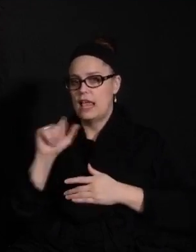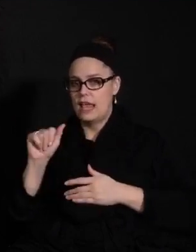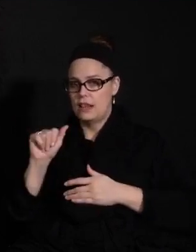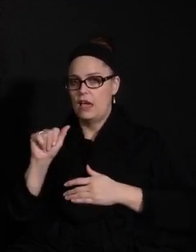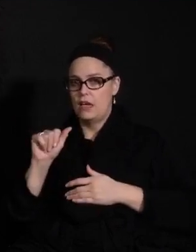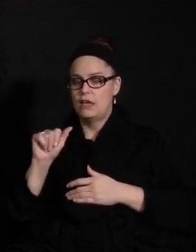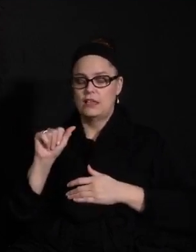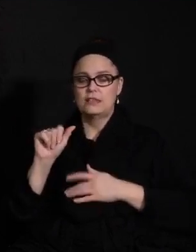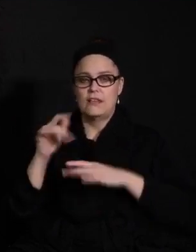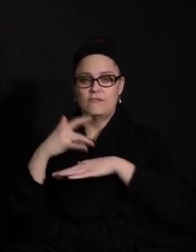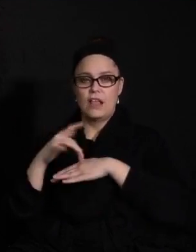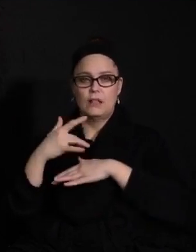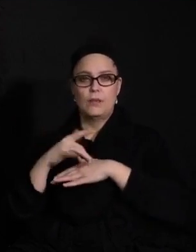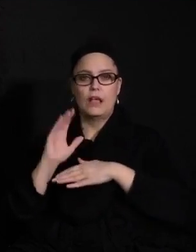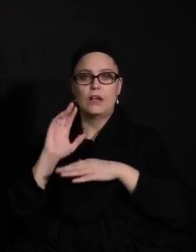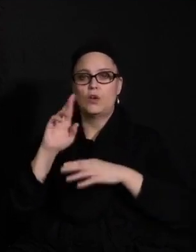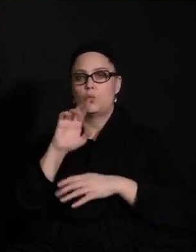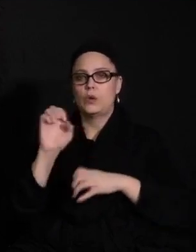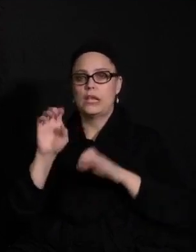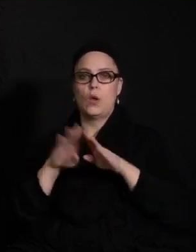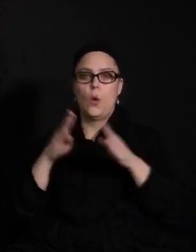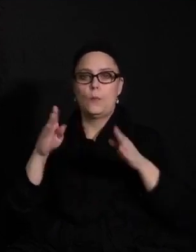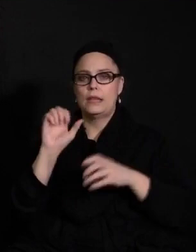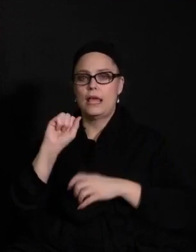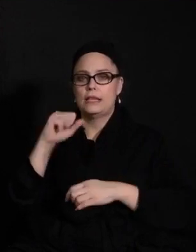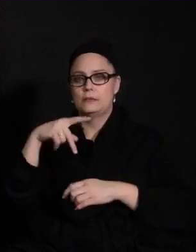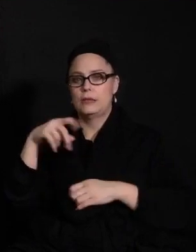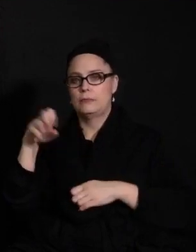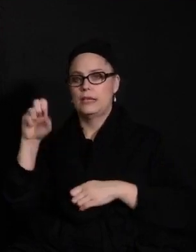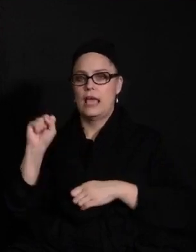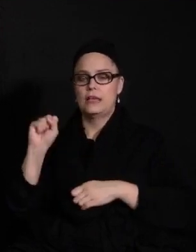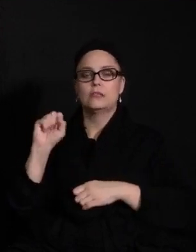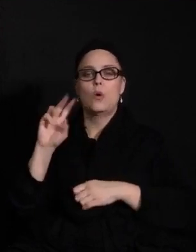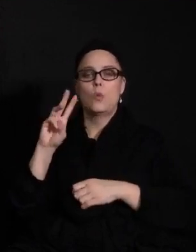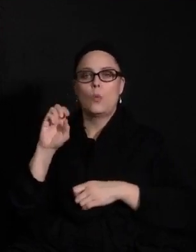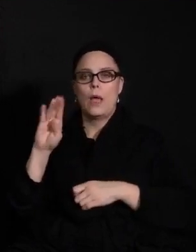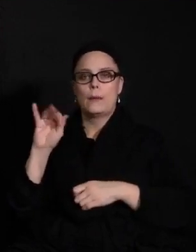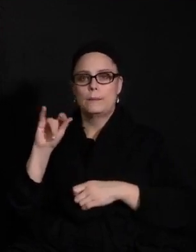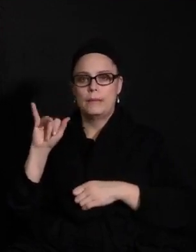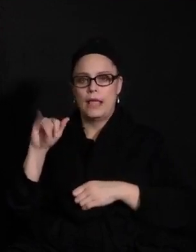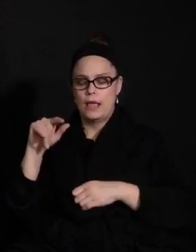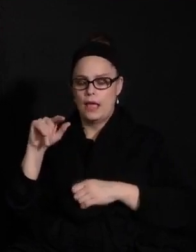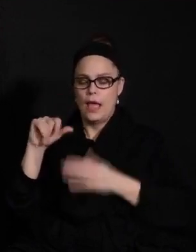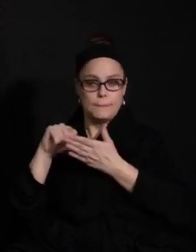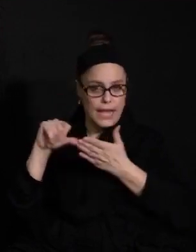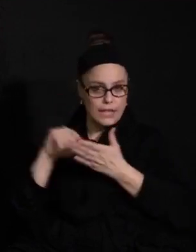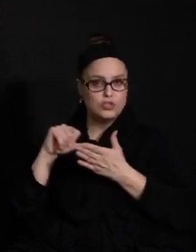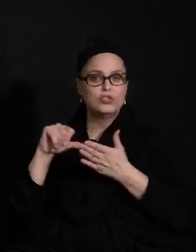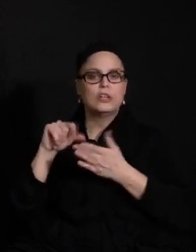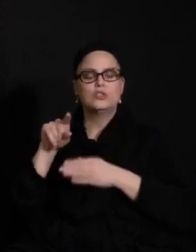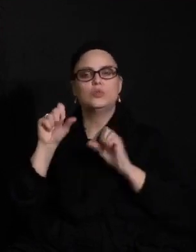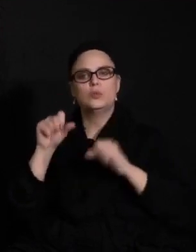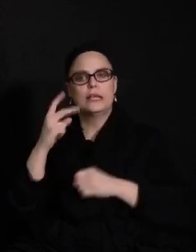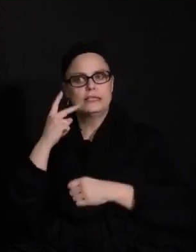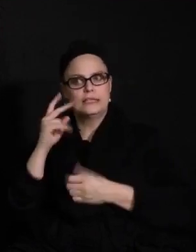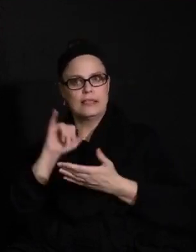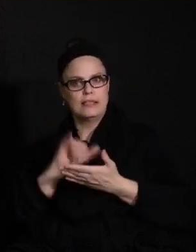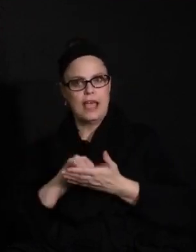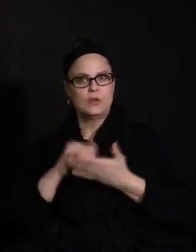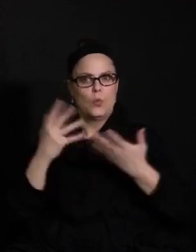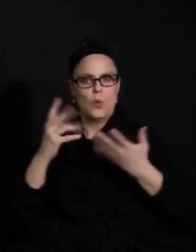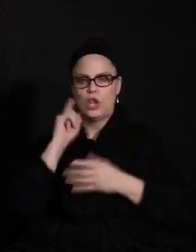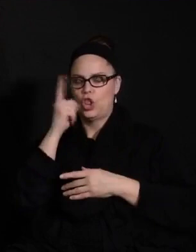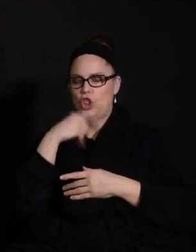our reopen SPPS web page for you to take a look. And you can see some interesting trends there as it relates to what COVID was like in the community